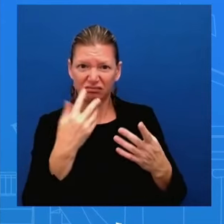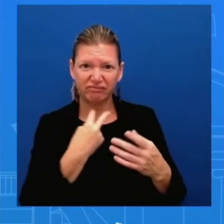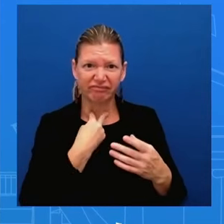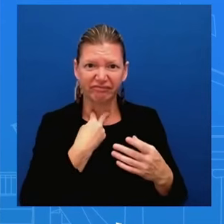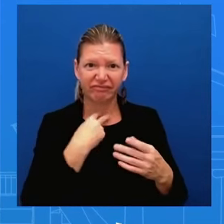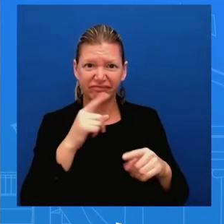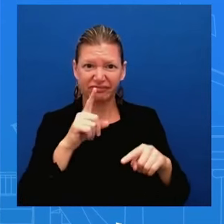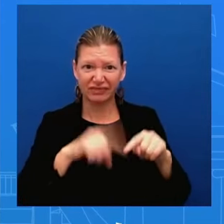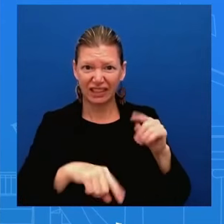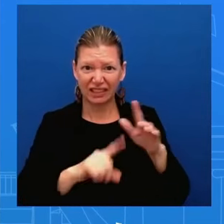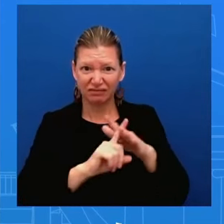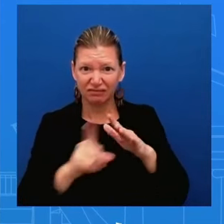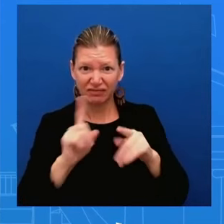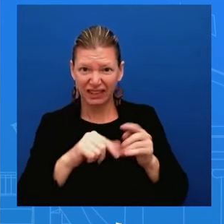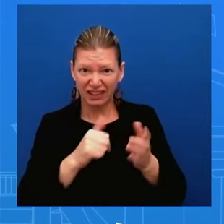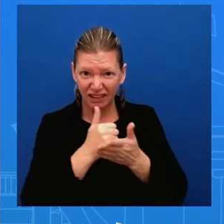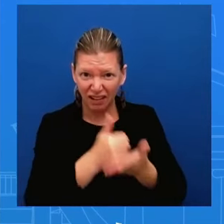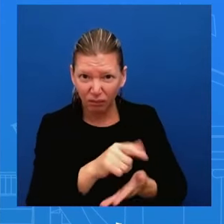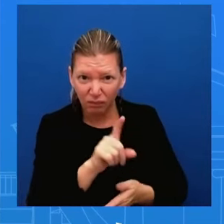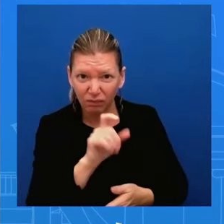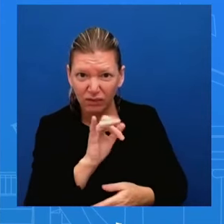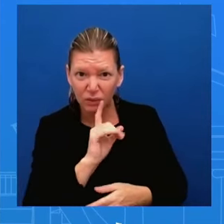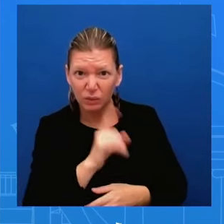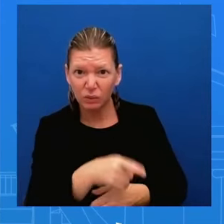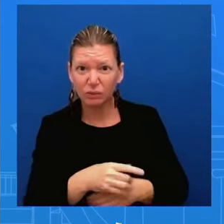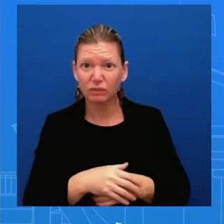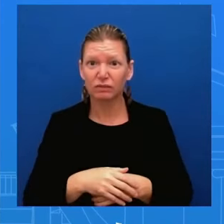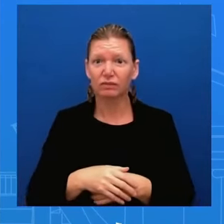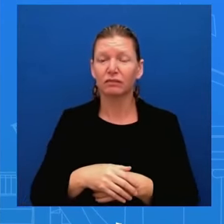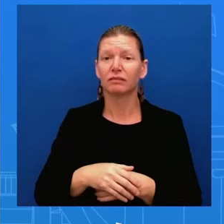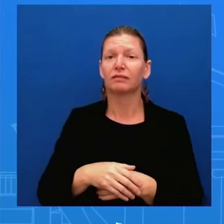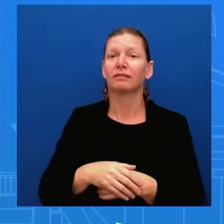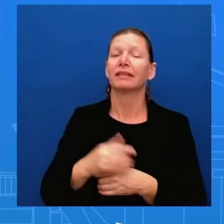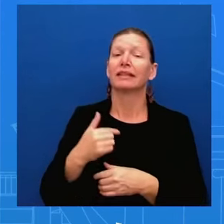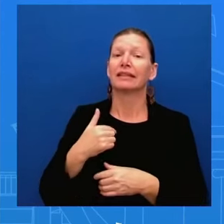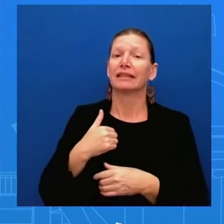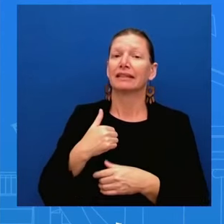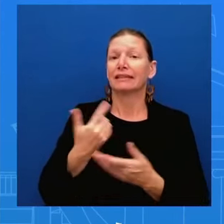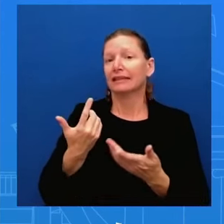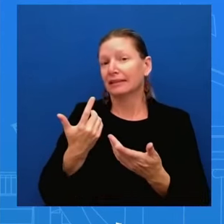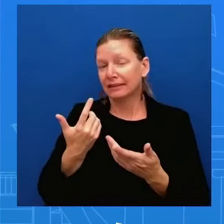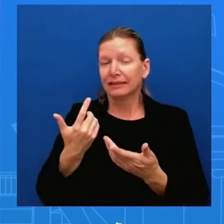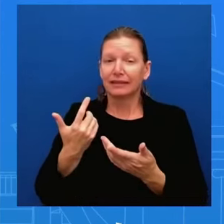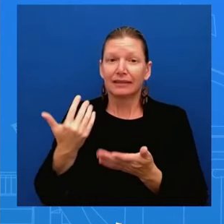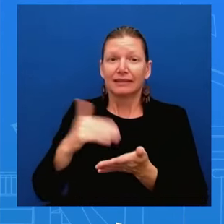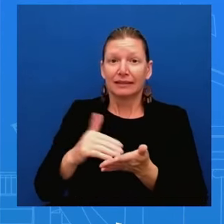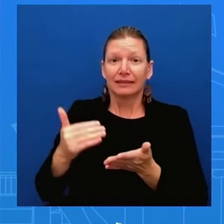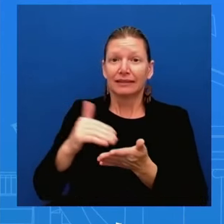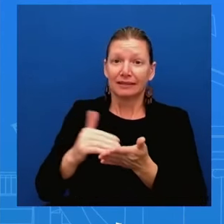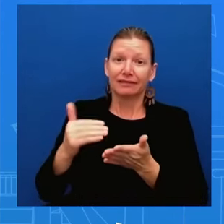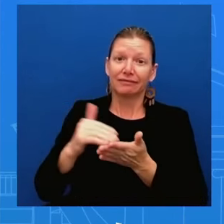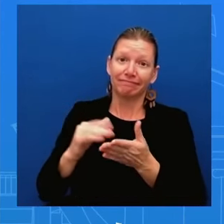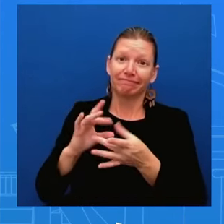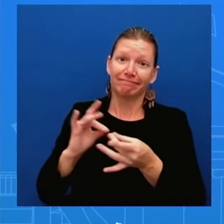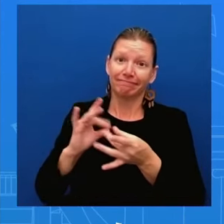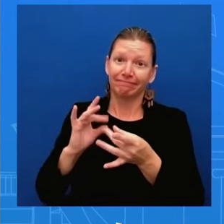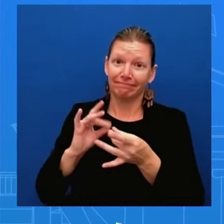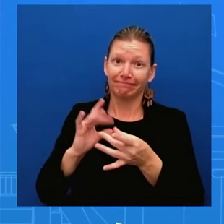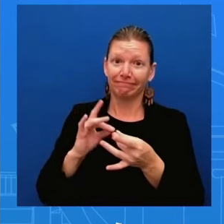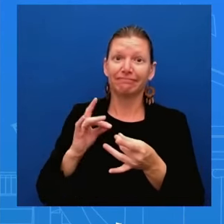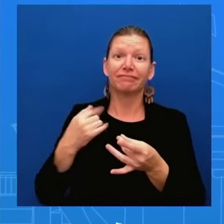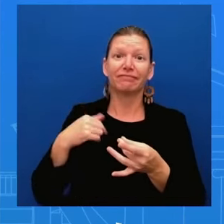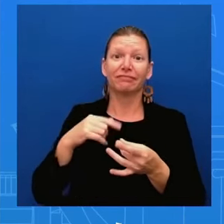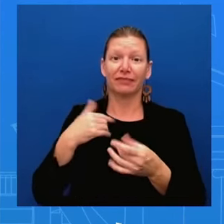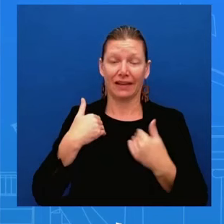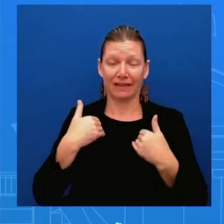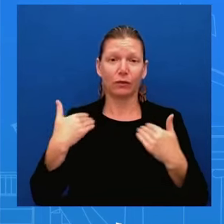again and we will continue to say this that humanitarian aid workers obviously are brave to do the work that they're doing not just in gaza but